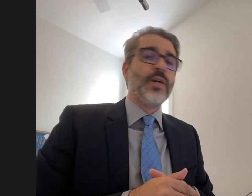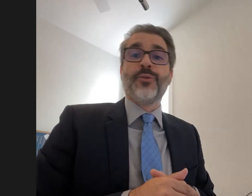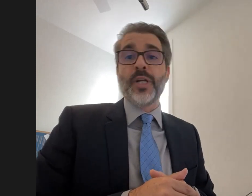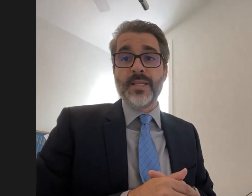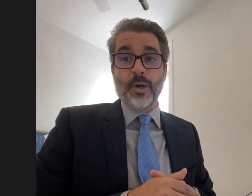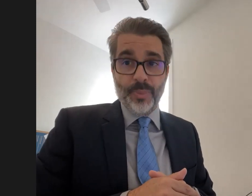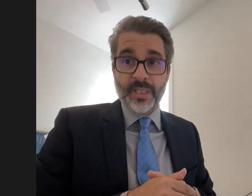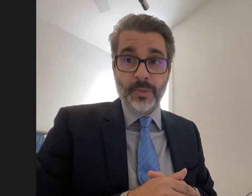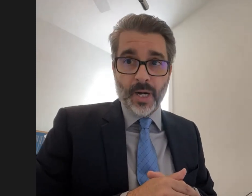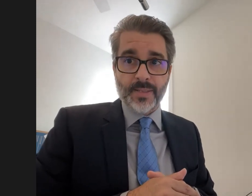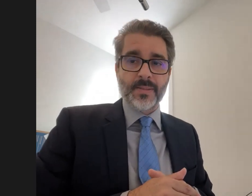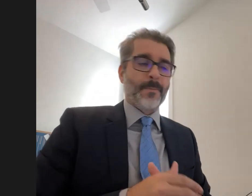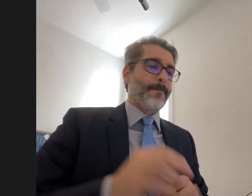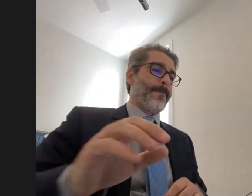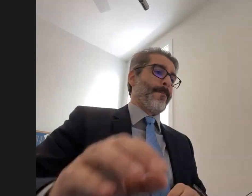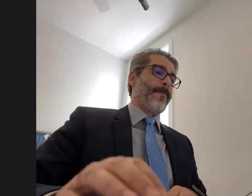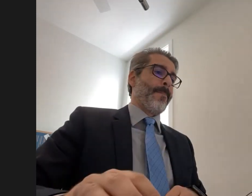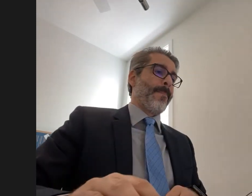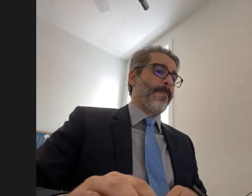PAHO, for his opening remarks.